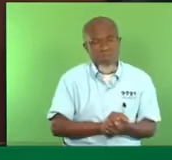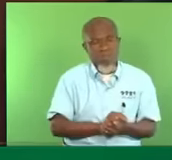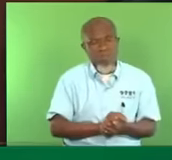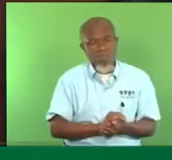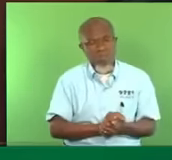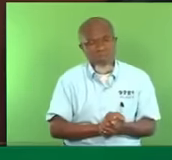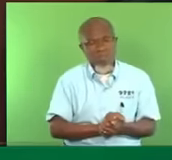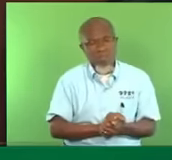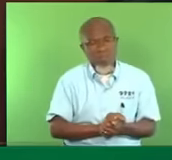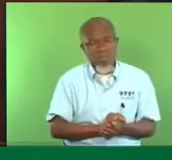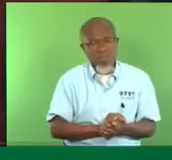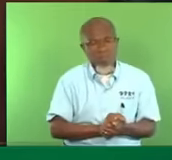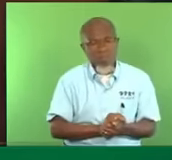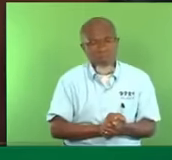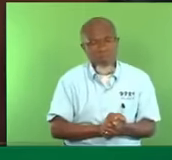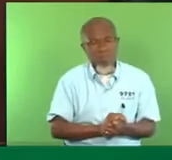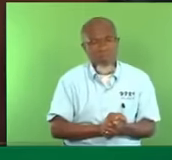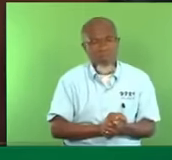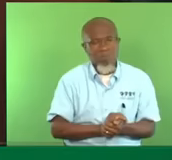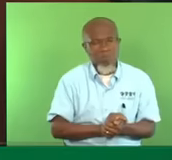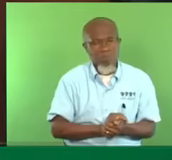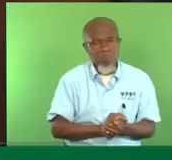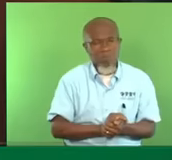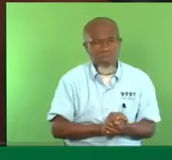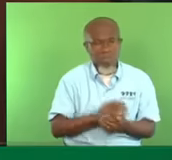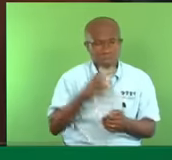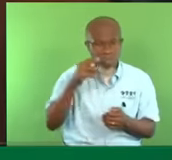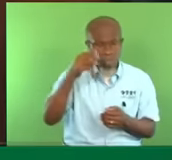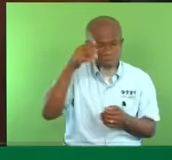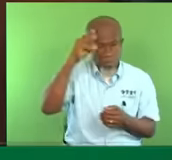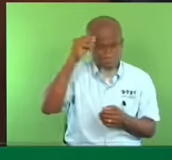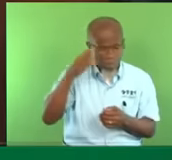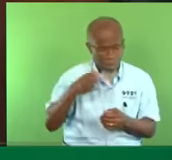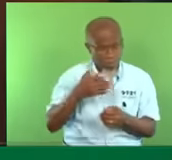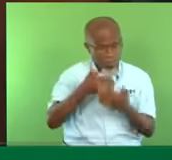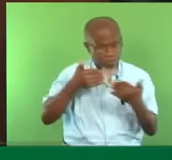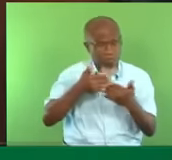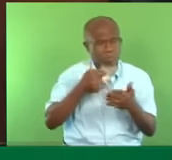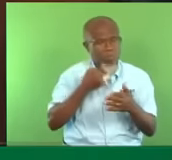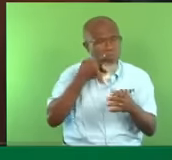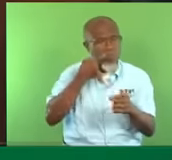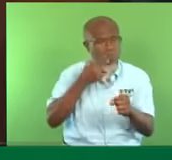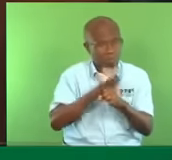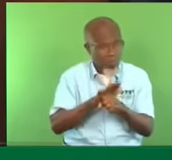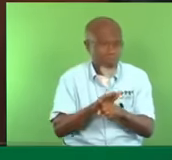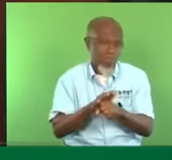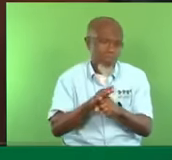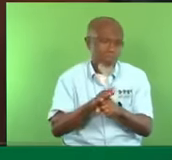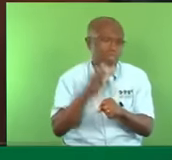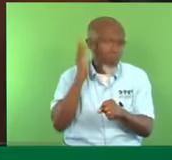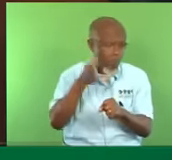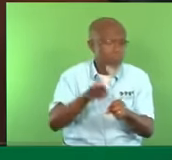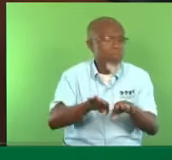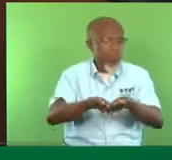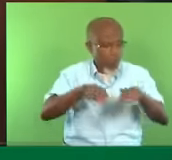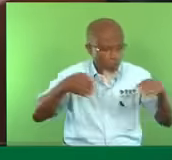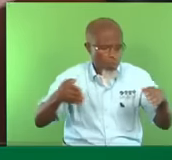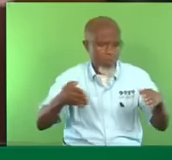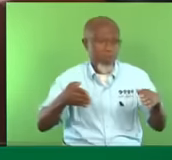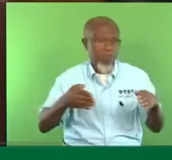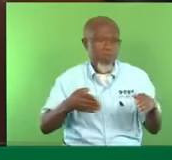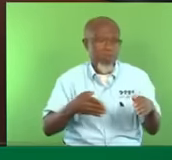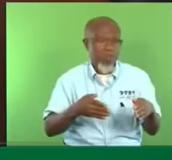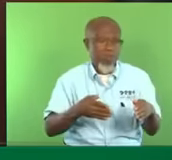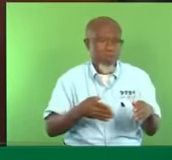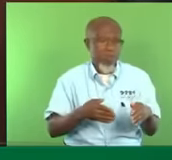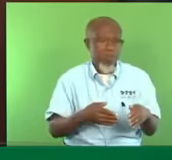distinguished gentleman. Before her, he promised me in writing. He said once to me here, don't worry, it will be opened. Poor